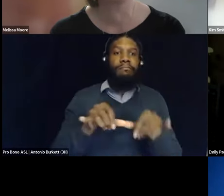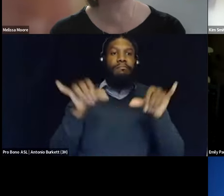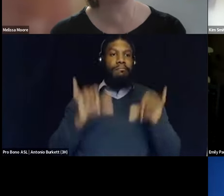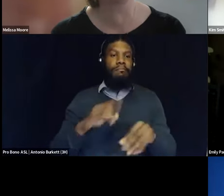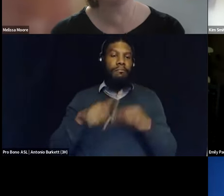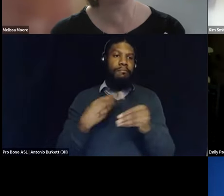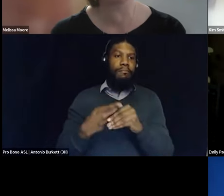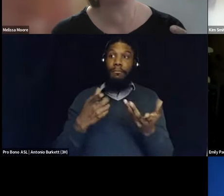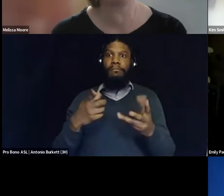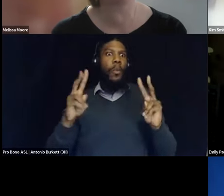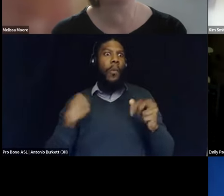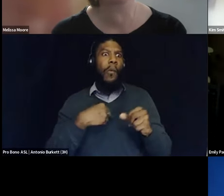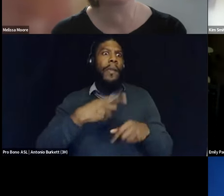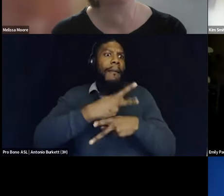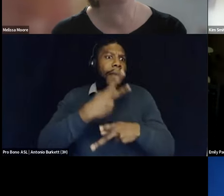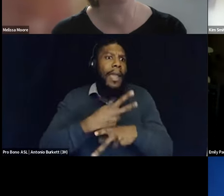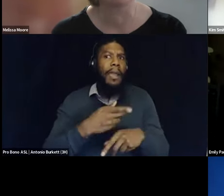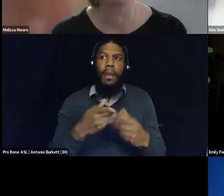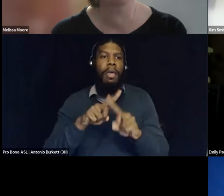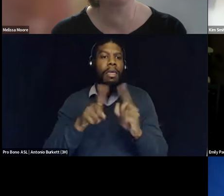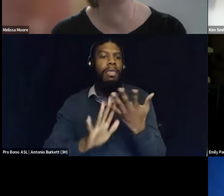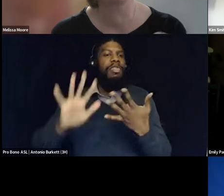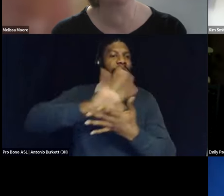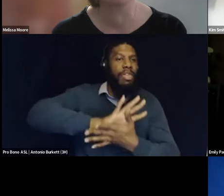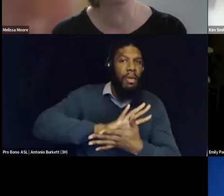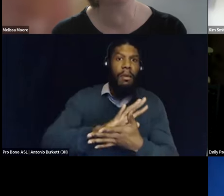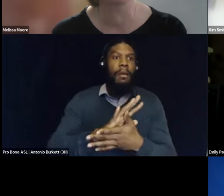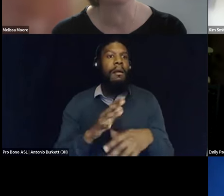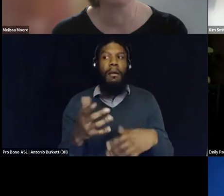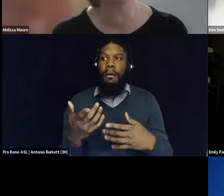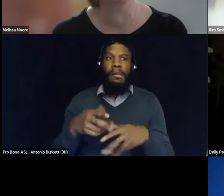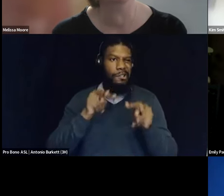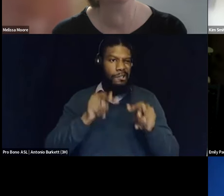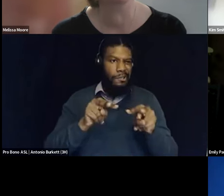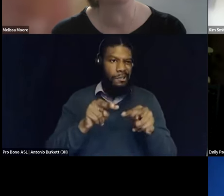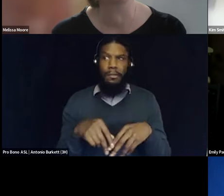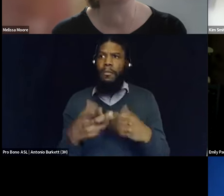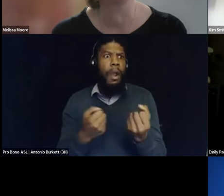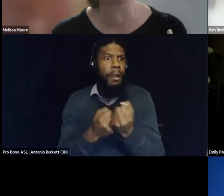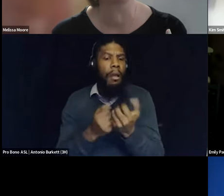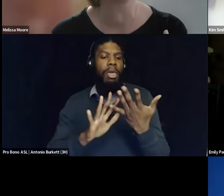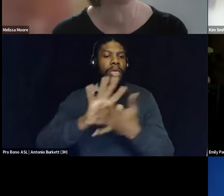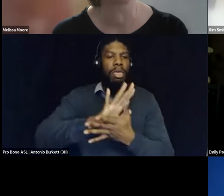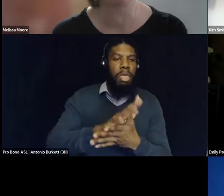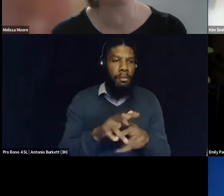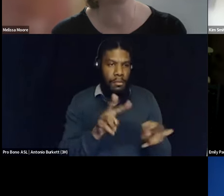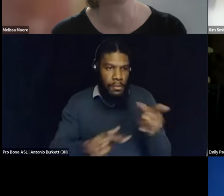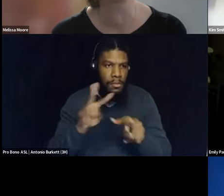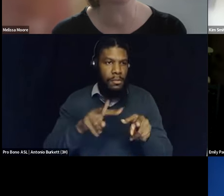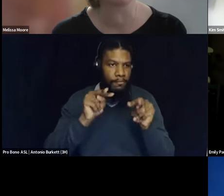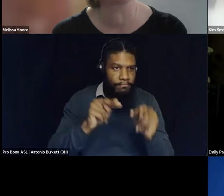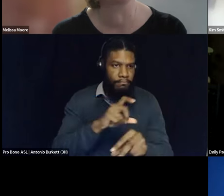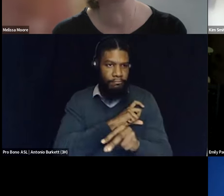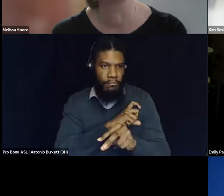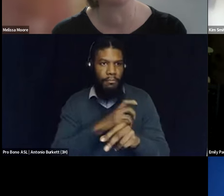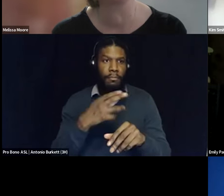offer protection, but yet often instead surveil and replicate so many of the tactics that we see being incredibly harmful in